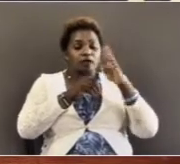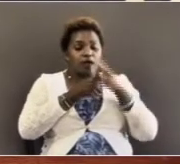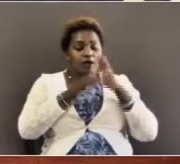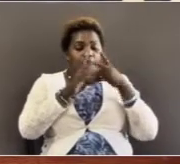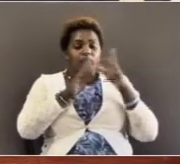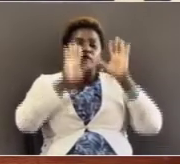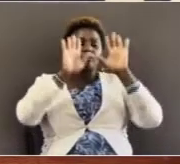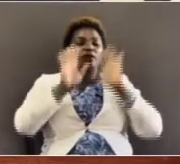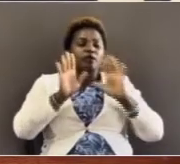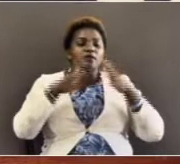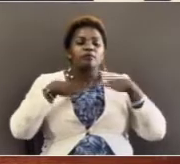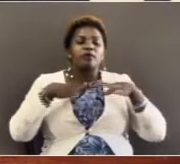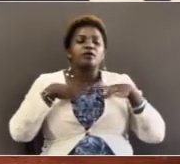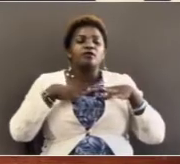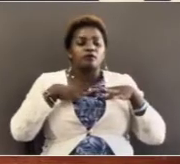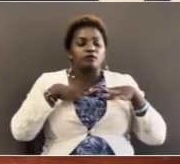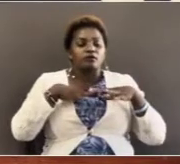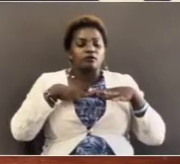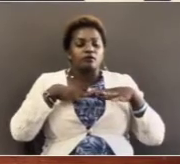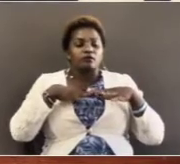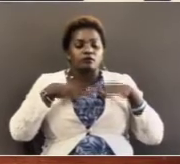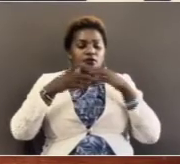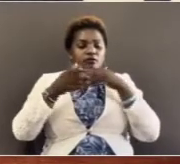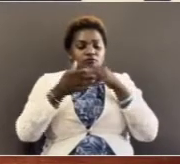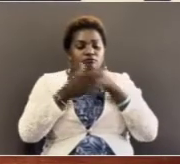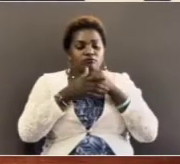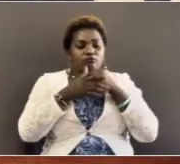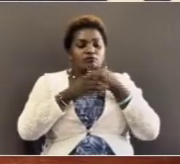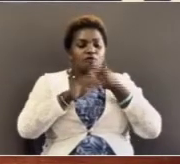valued companion in our spiritual journey of life